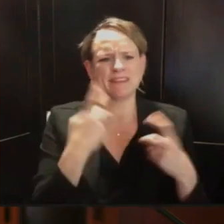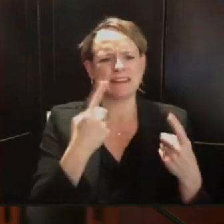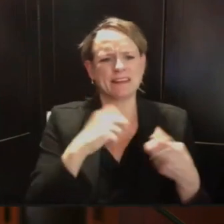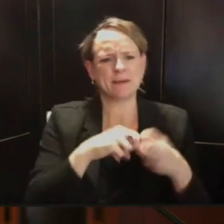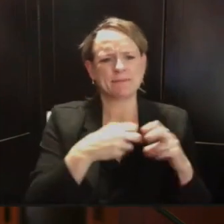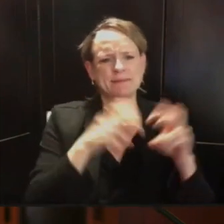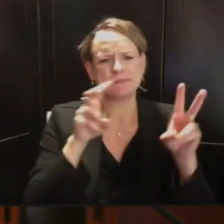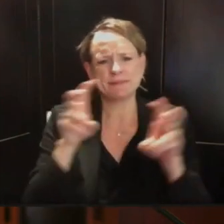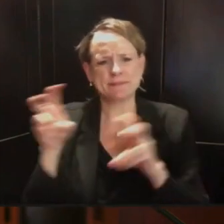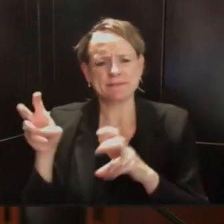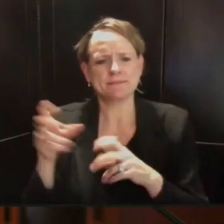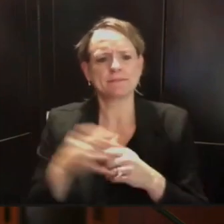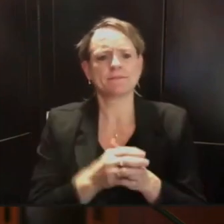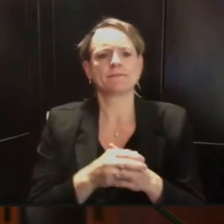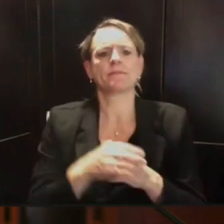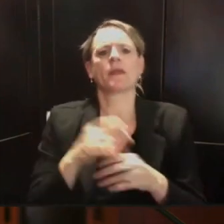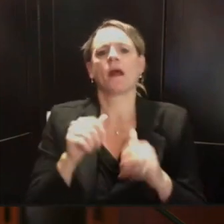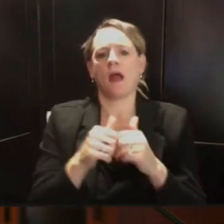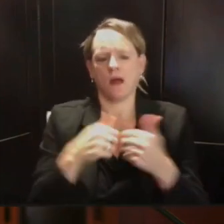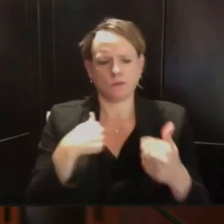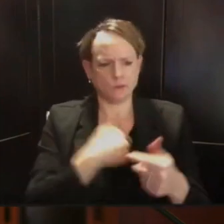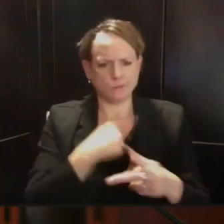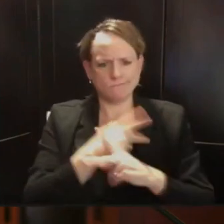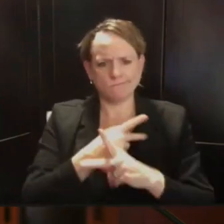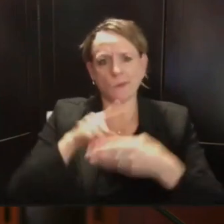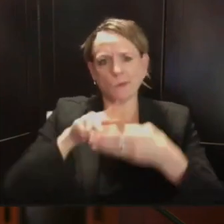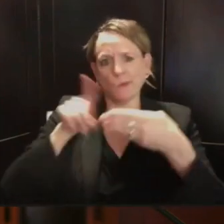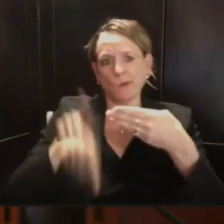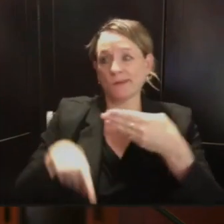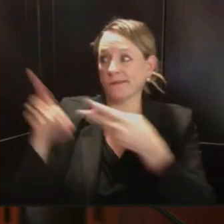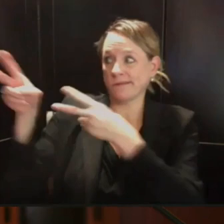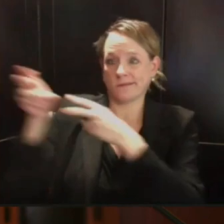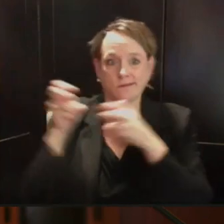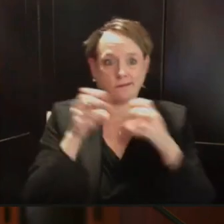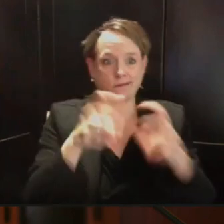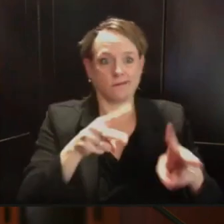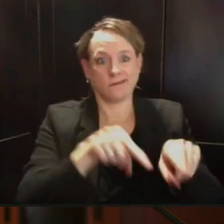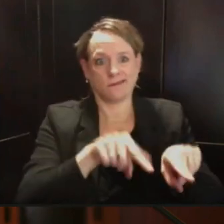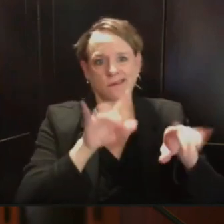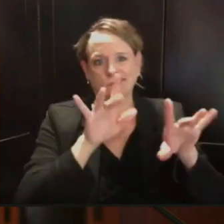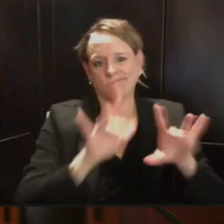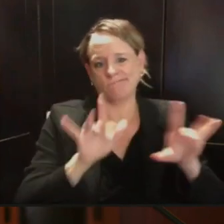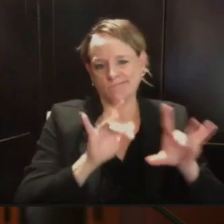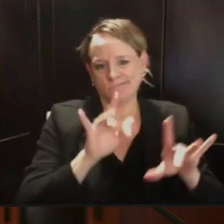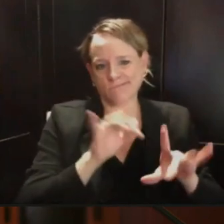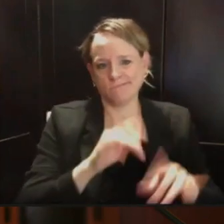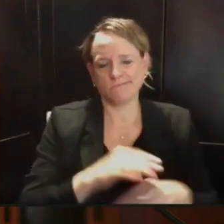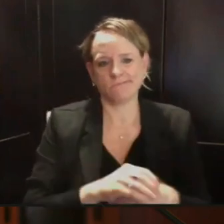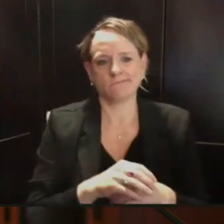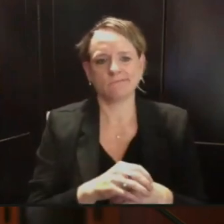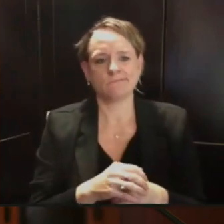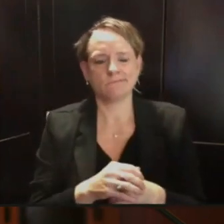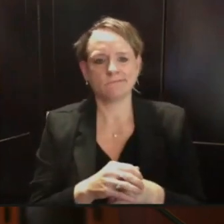you know, make that more efficient.